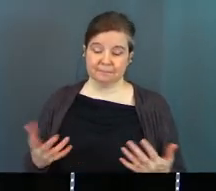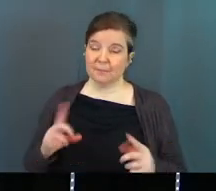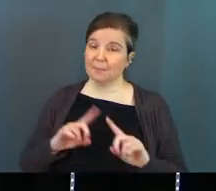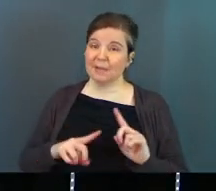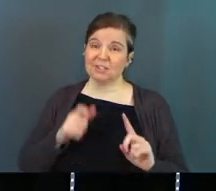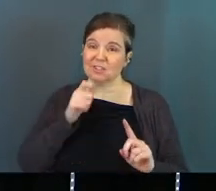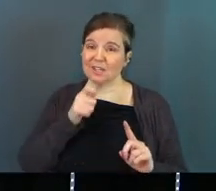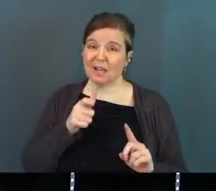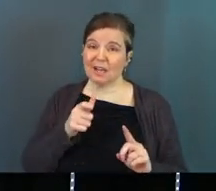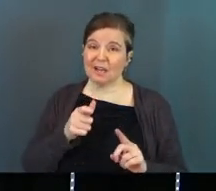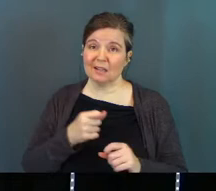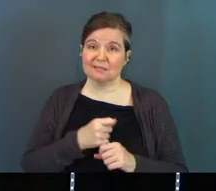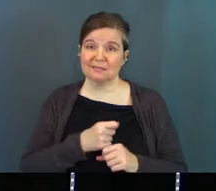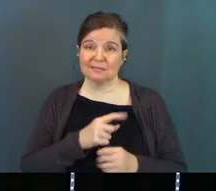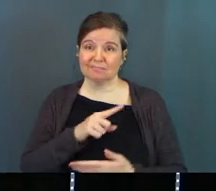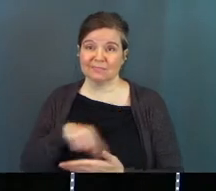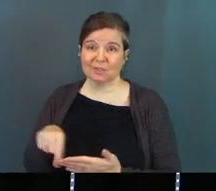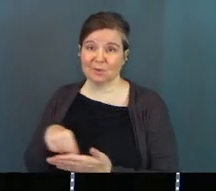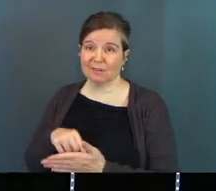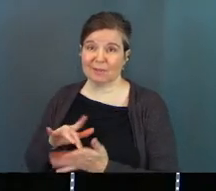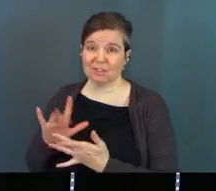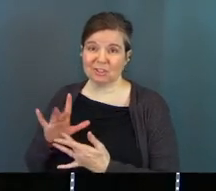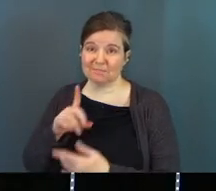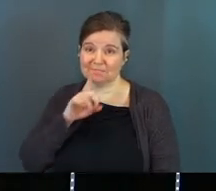But she doesn't get rebuked by Jesus for it. Mary.